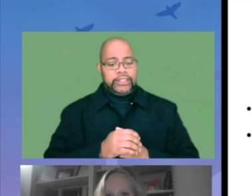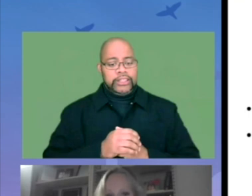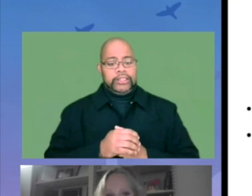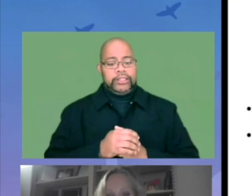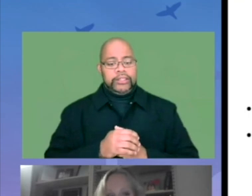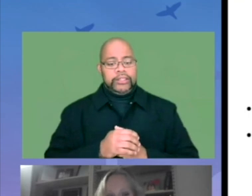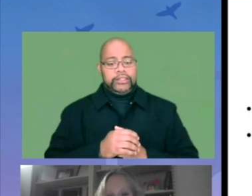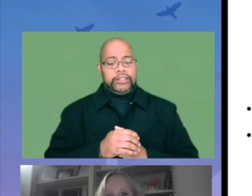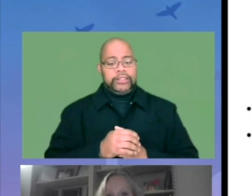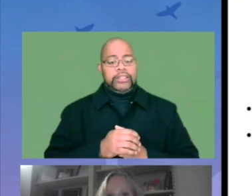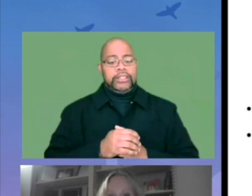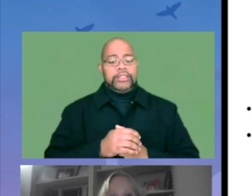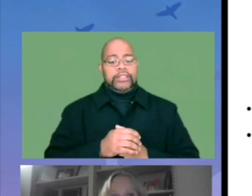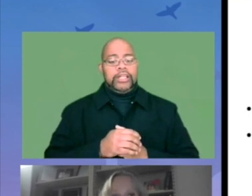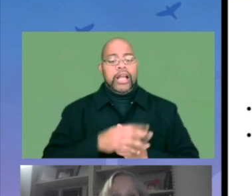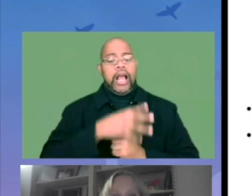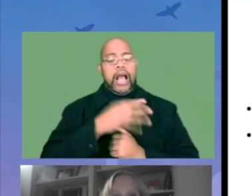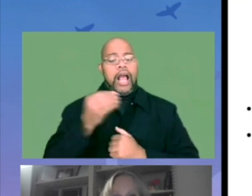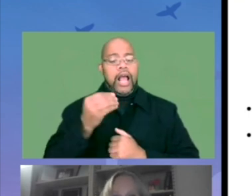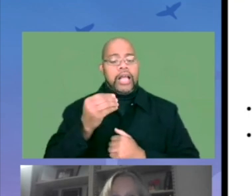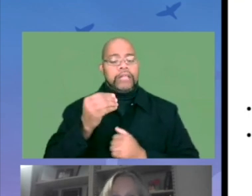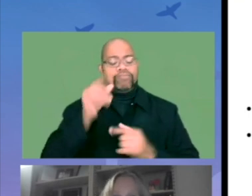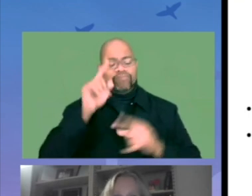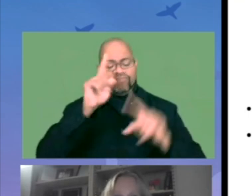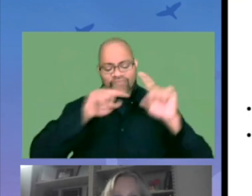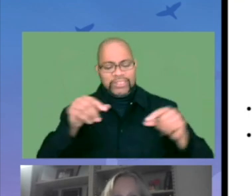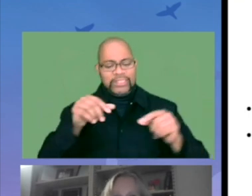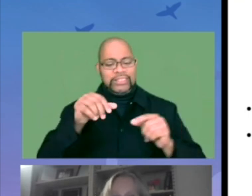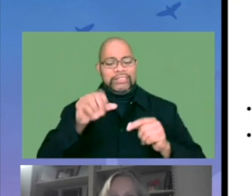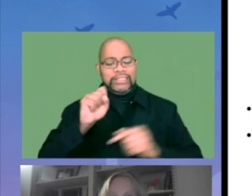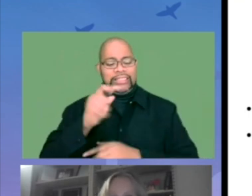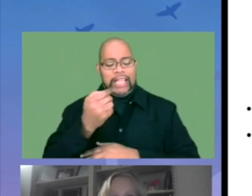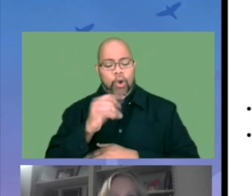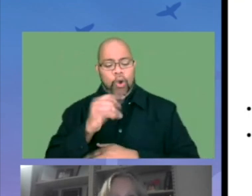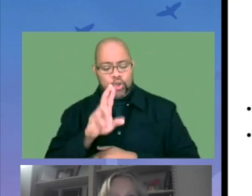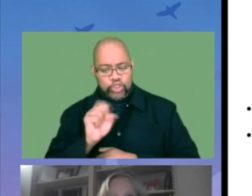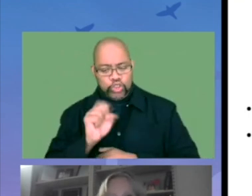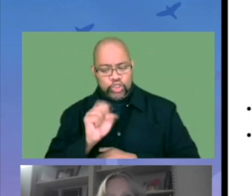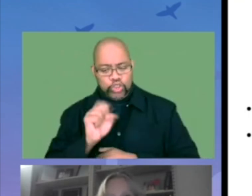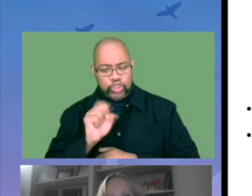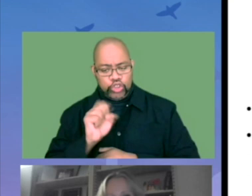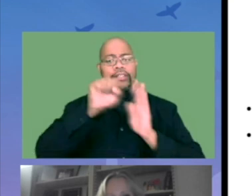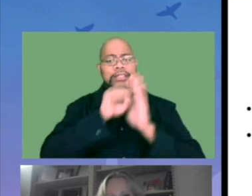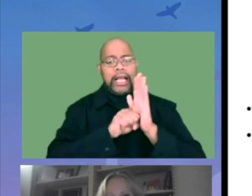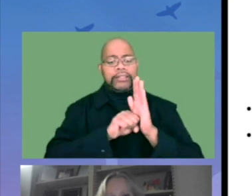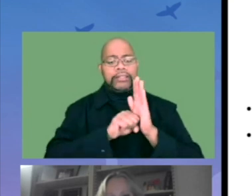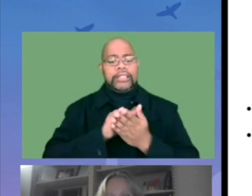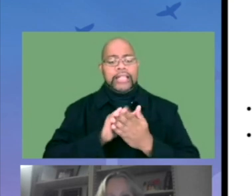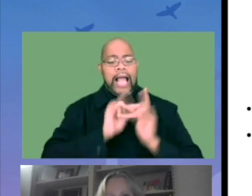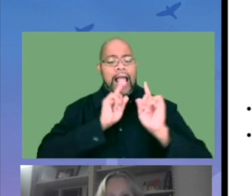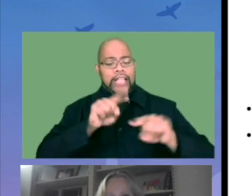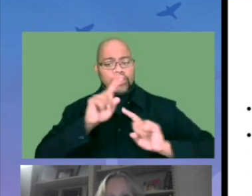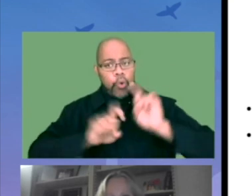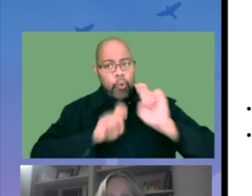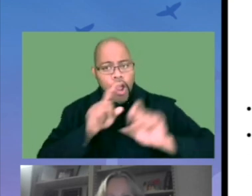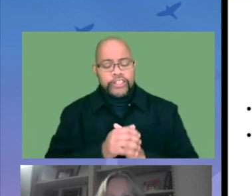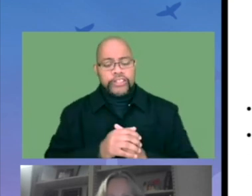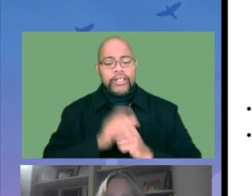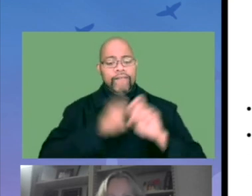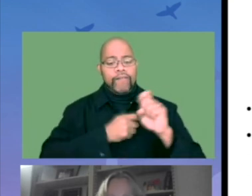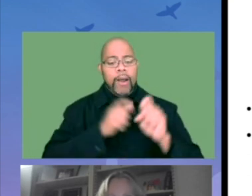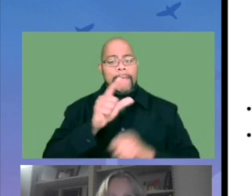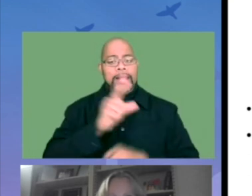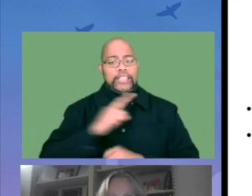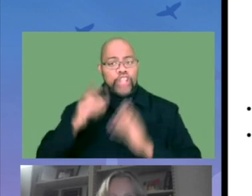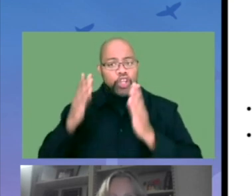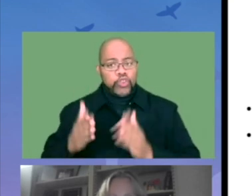eight affiliated faculty from the College of Public Health, Neuroscience, Medicine, Social Work, School Nursing, and Psychiatry. And so we've